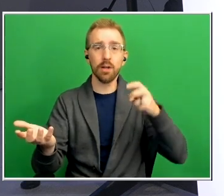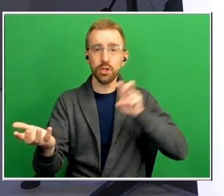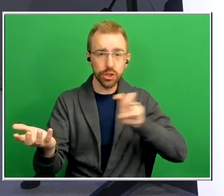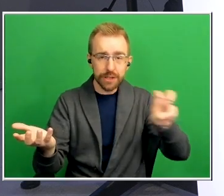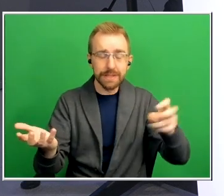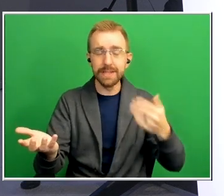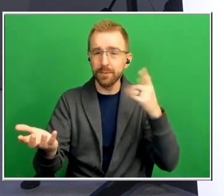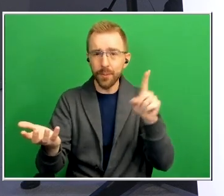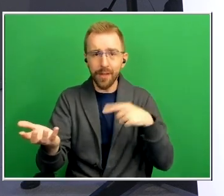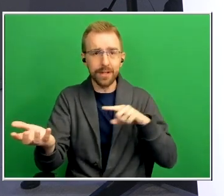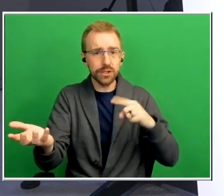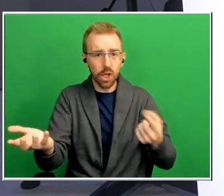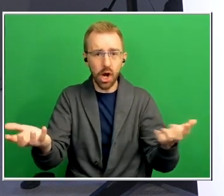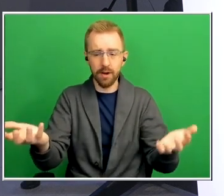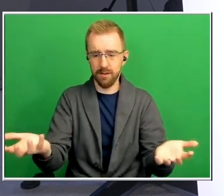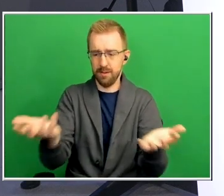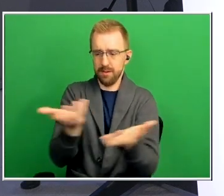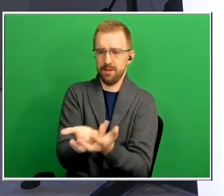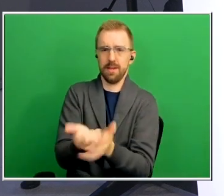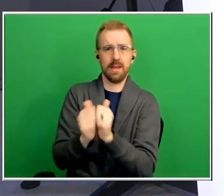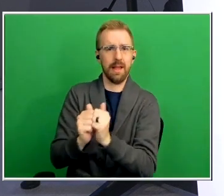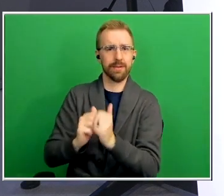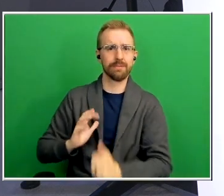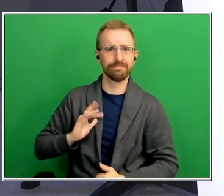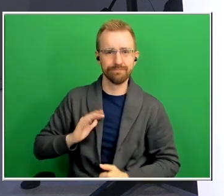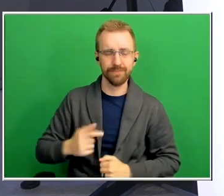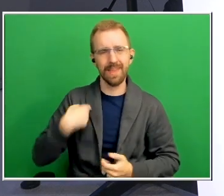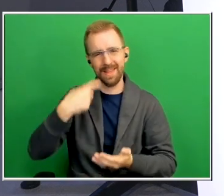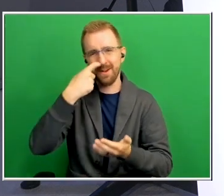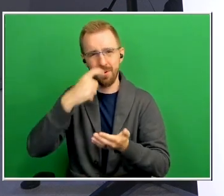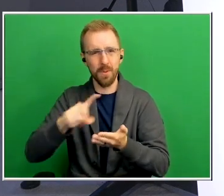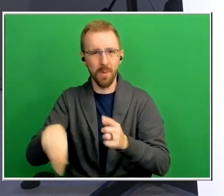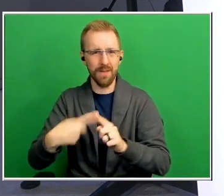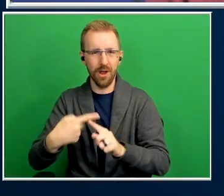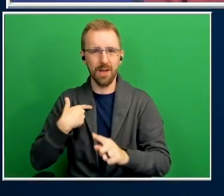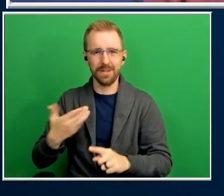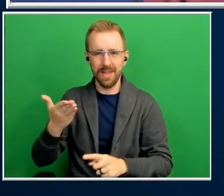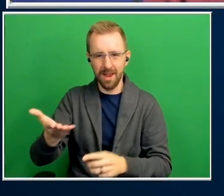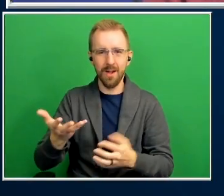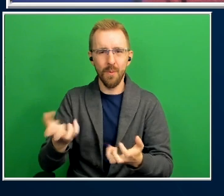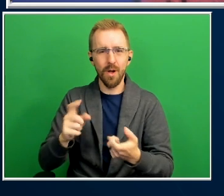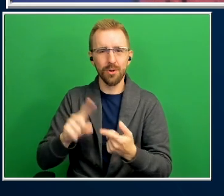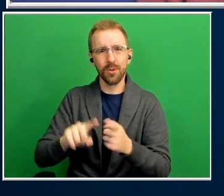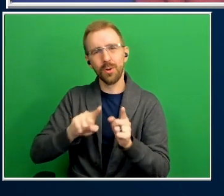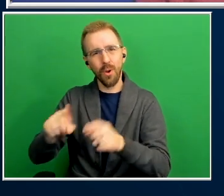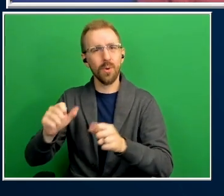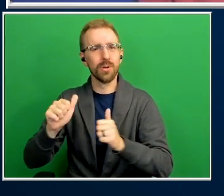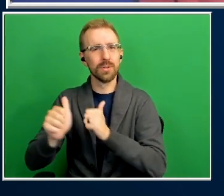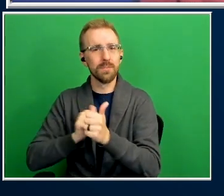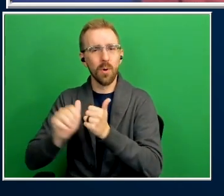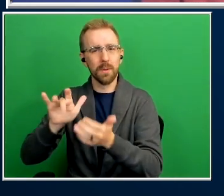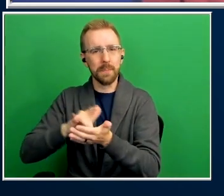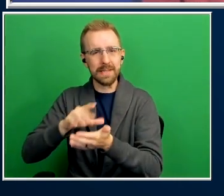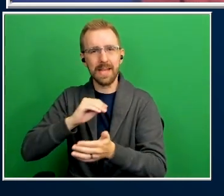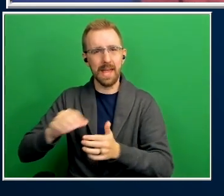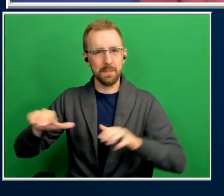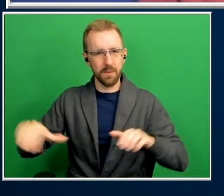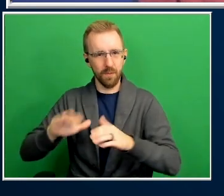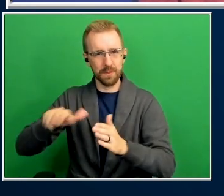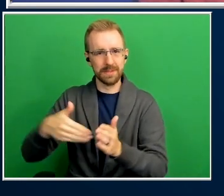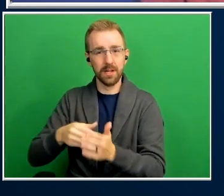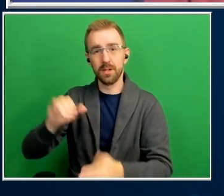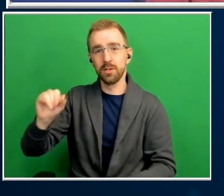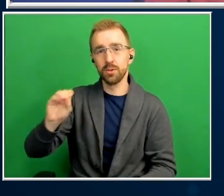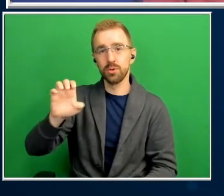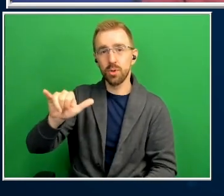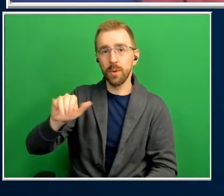socially so i love that and i did notice that when i was out there that's where i want to go out to the sports medicine and performance center joey mitchell um hello